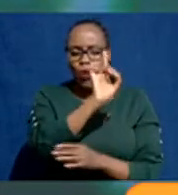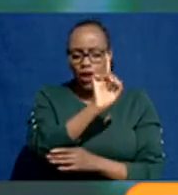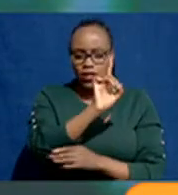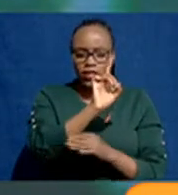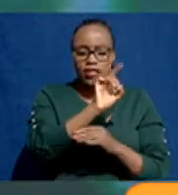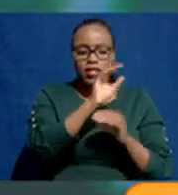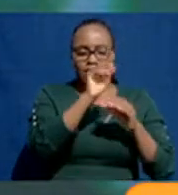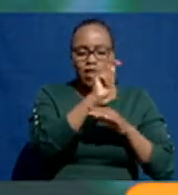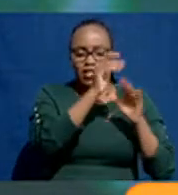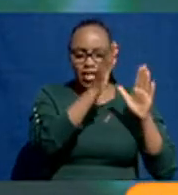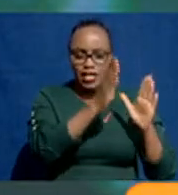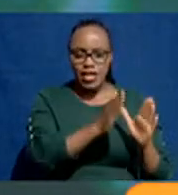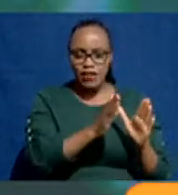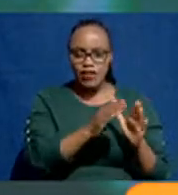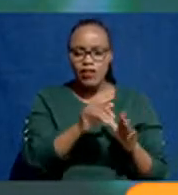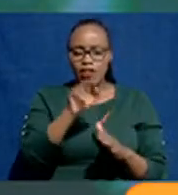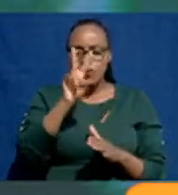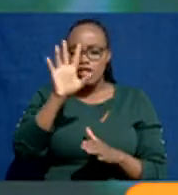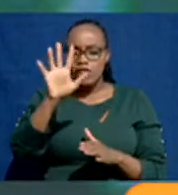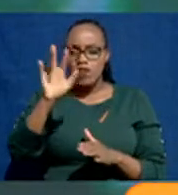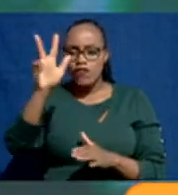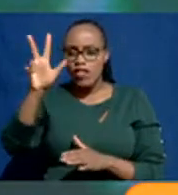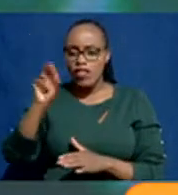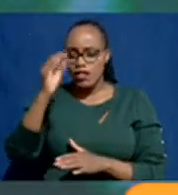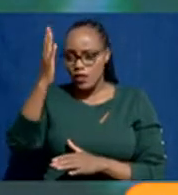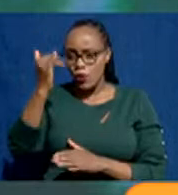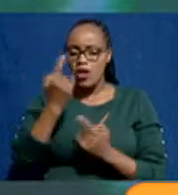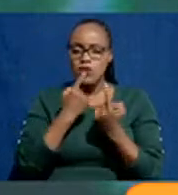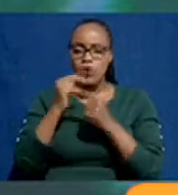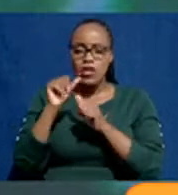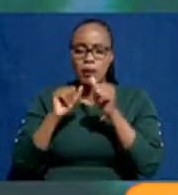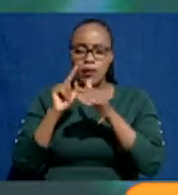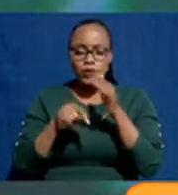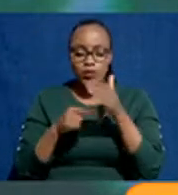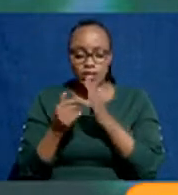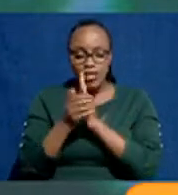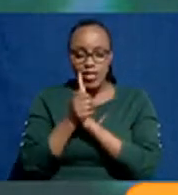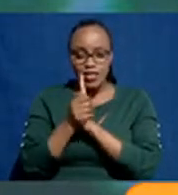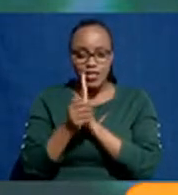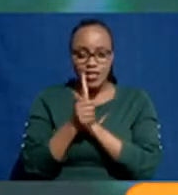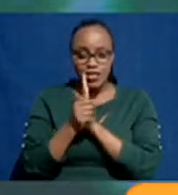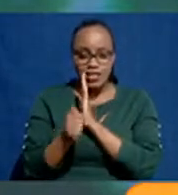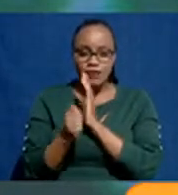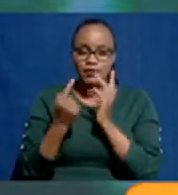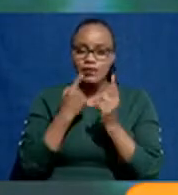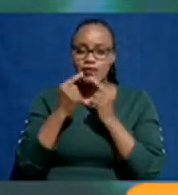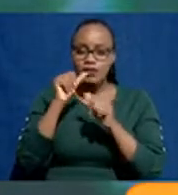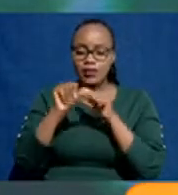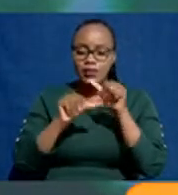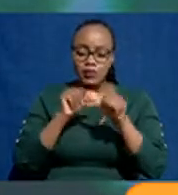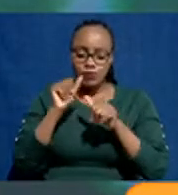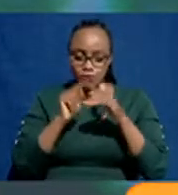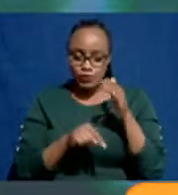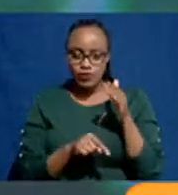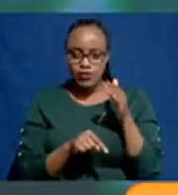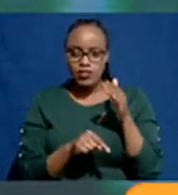2, 3, 25, 30, because we are also talking about the skilling. We are talking about